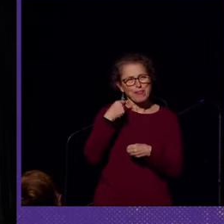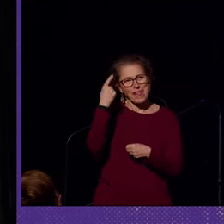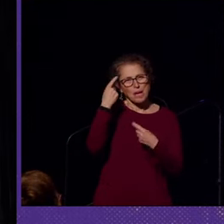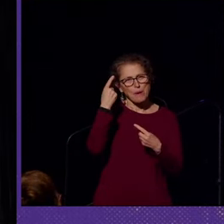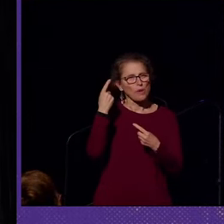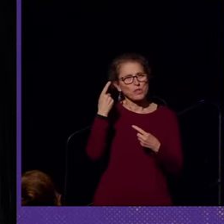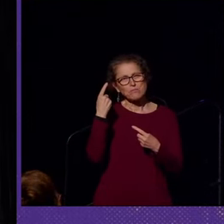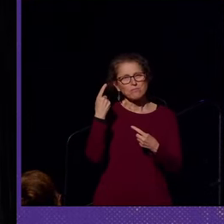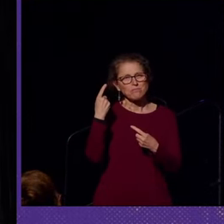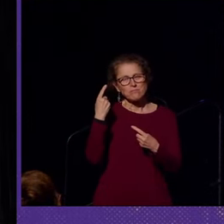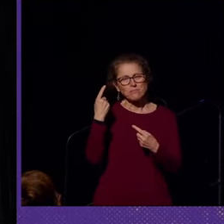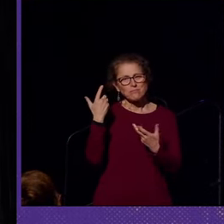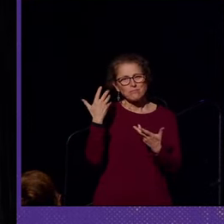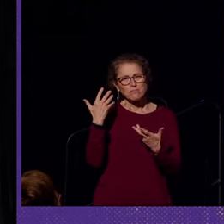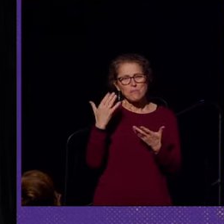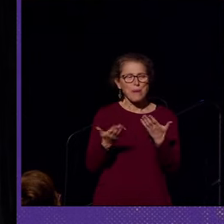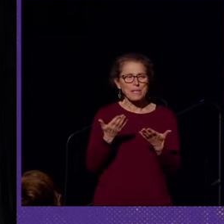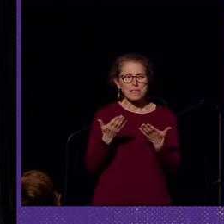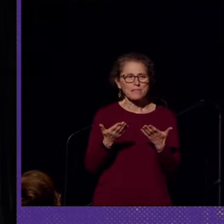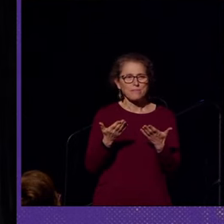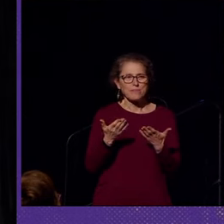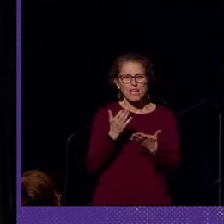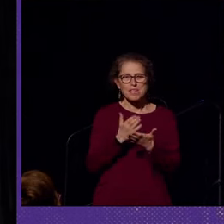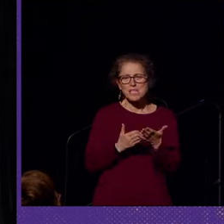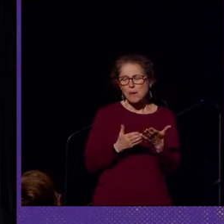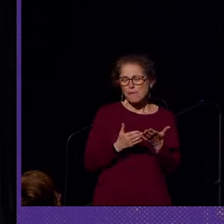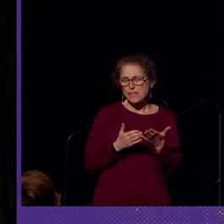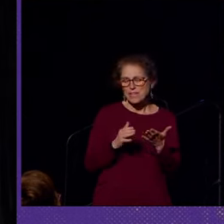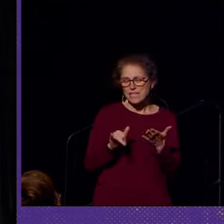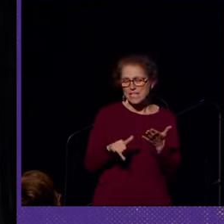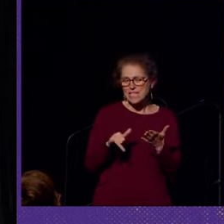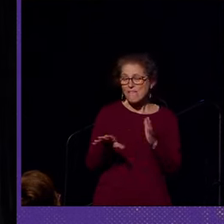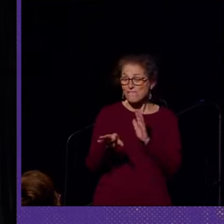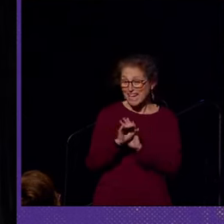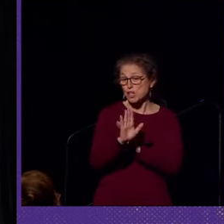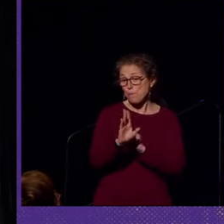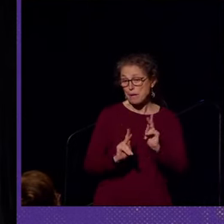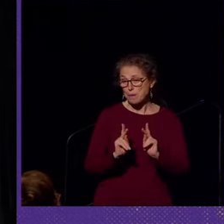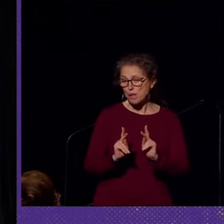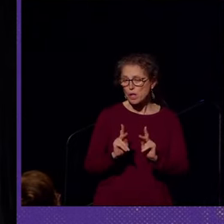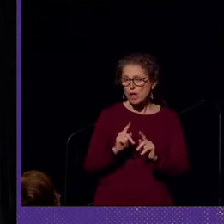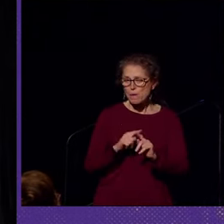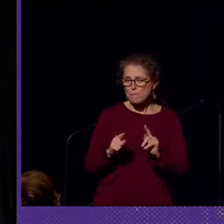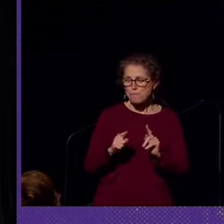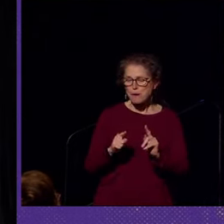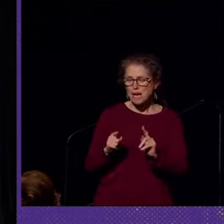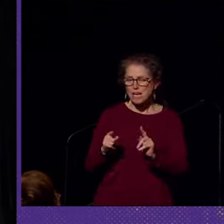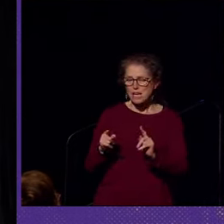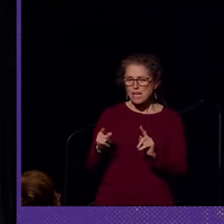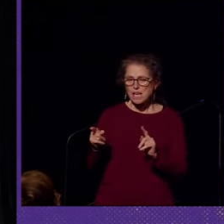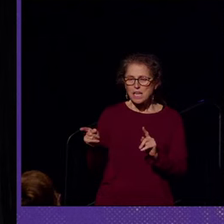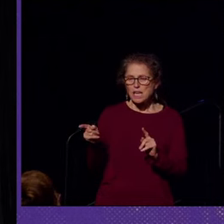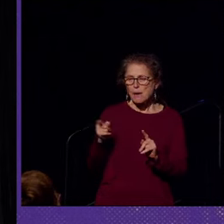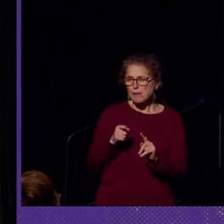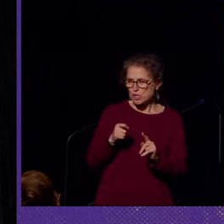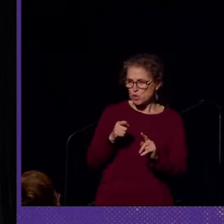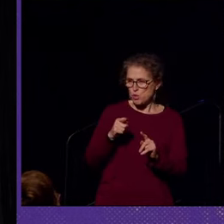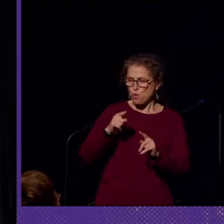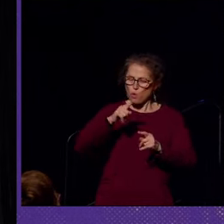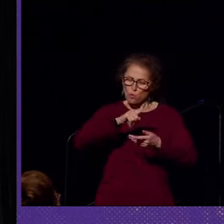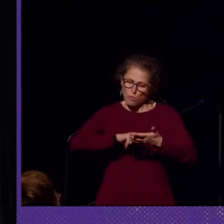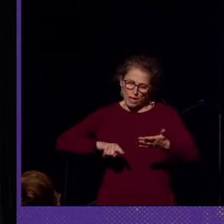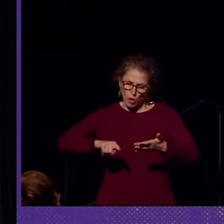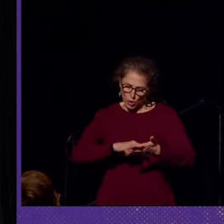maybe some of it is finding your people, but coming to disability studies or critical disability